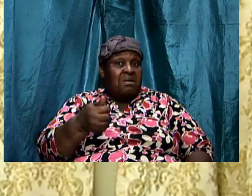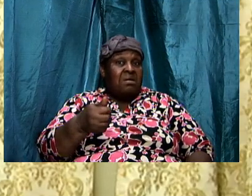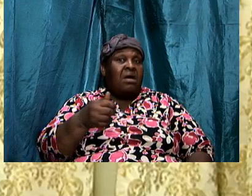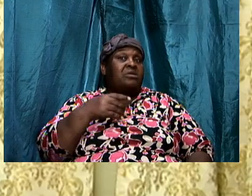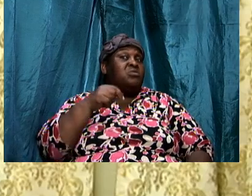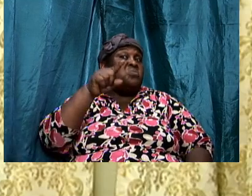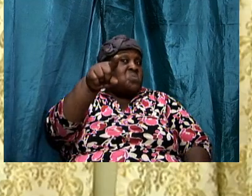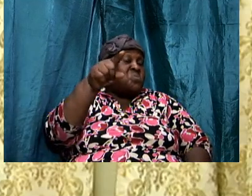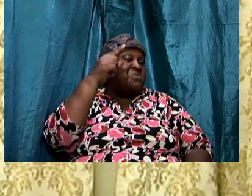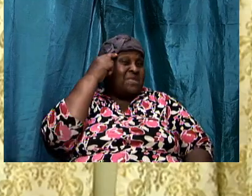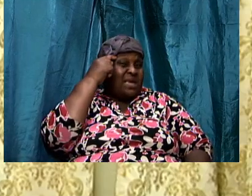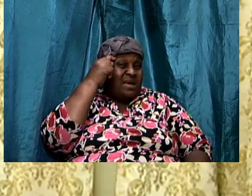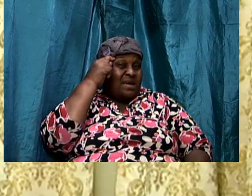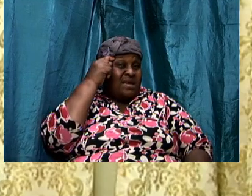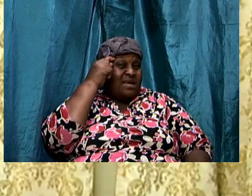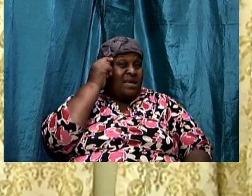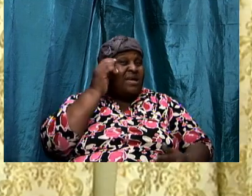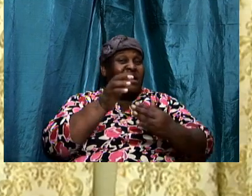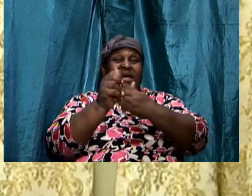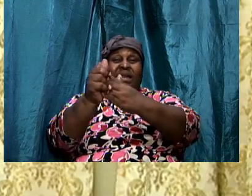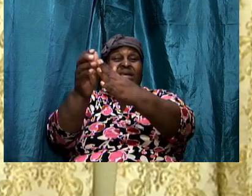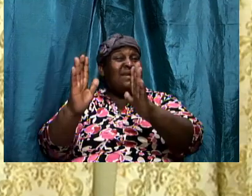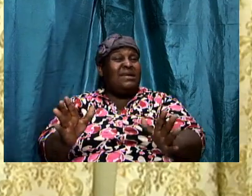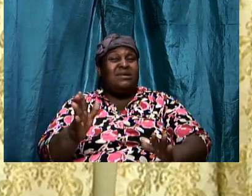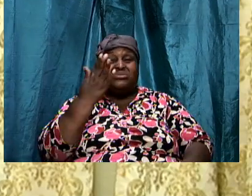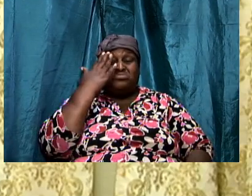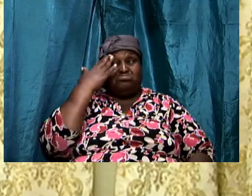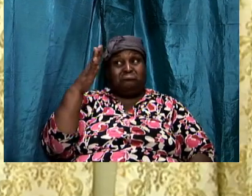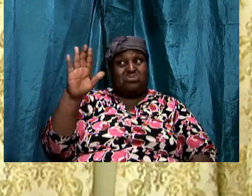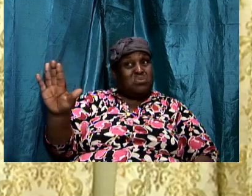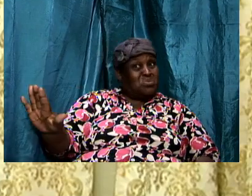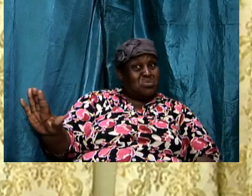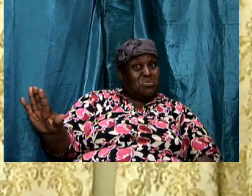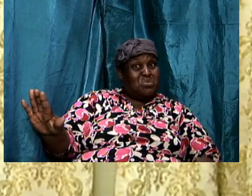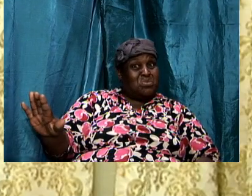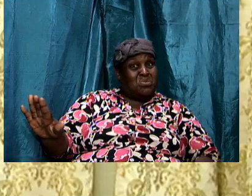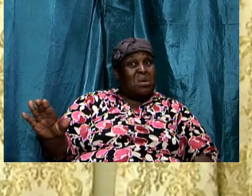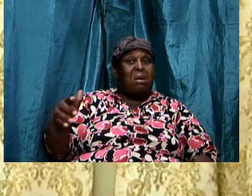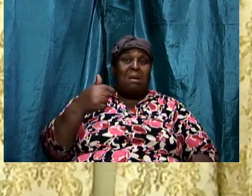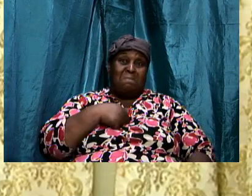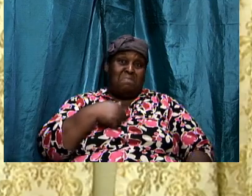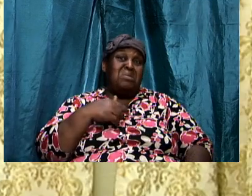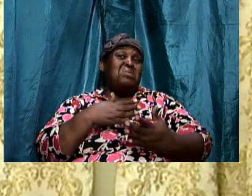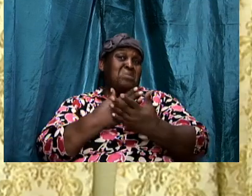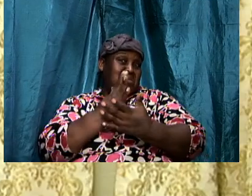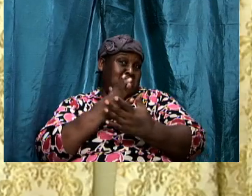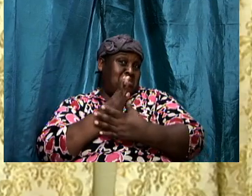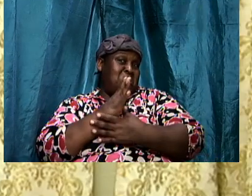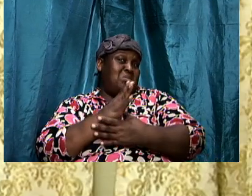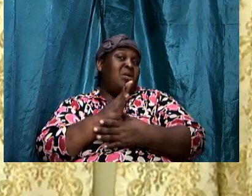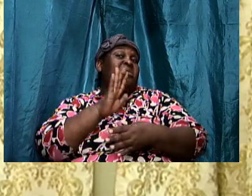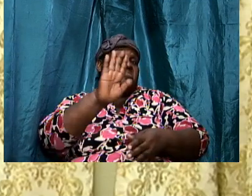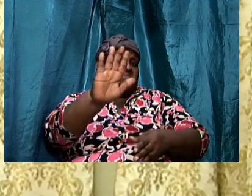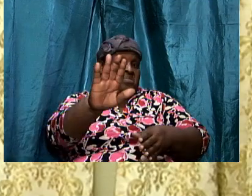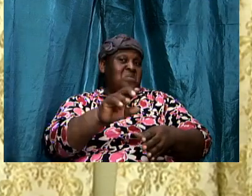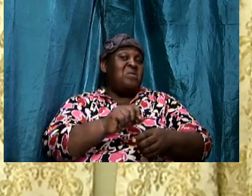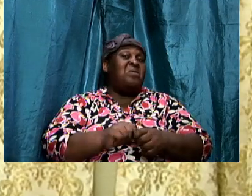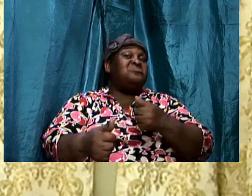think that the leaders don't know so i am all right you are opening up yourself